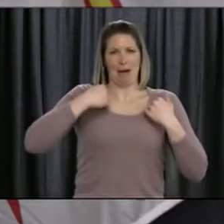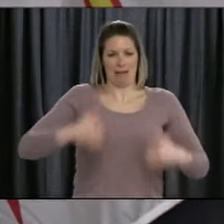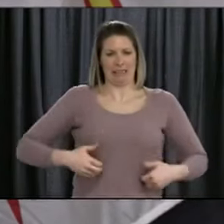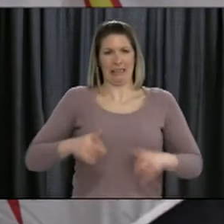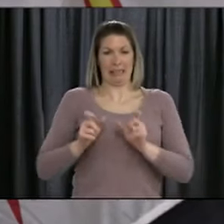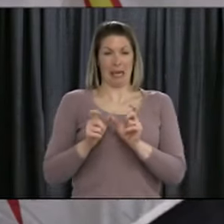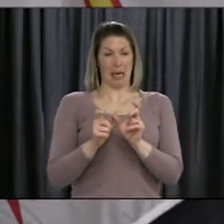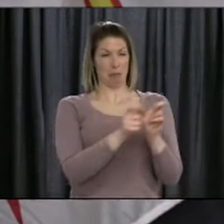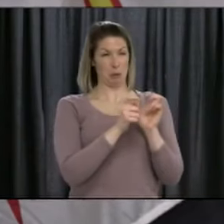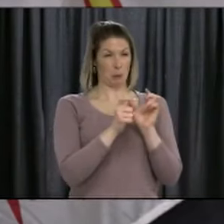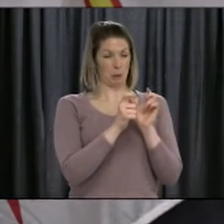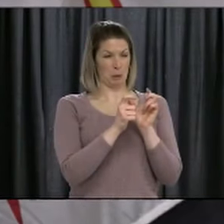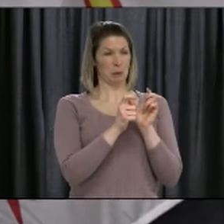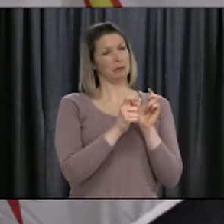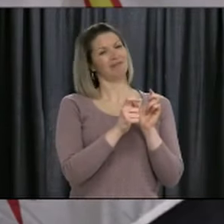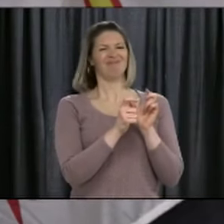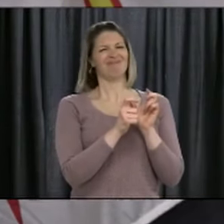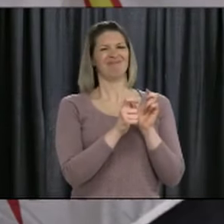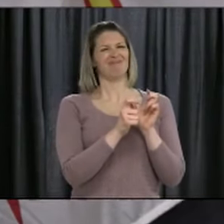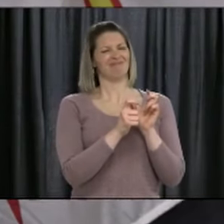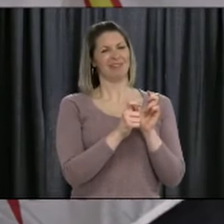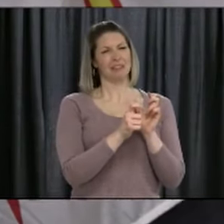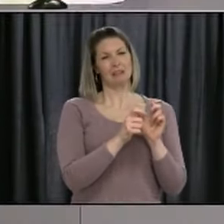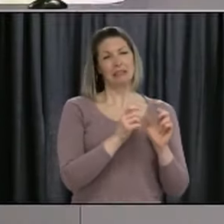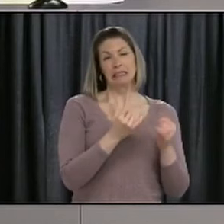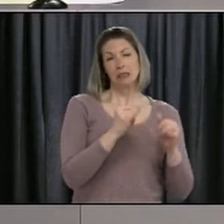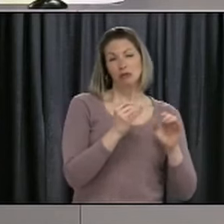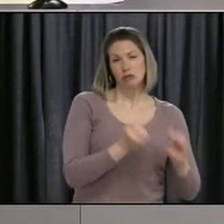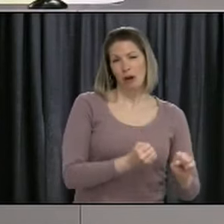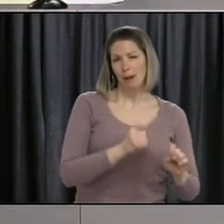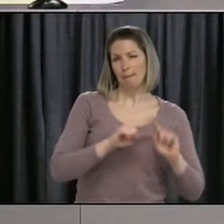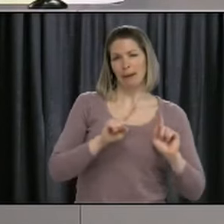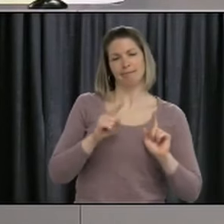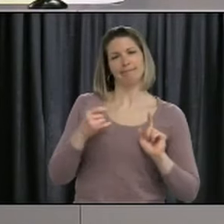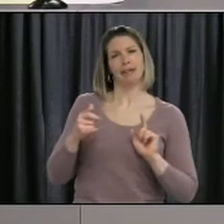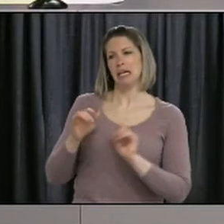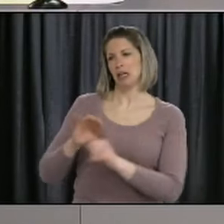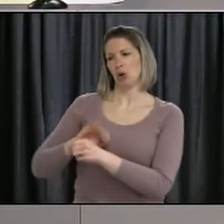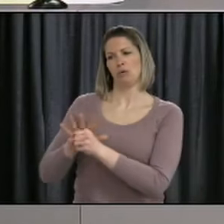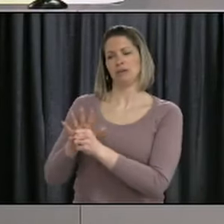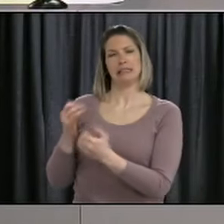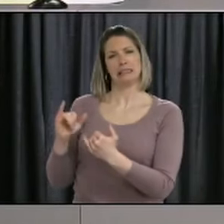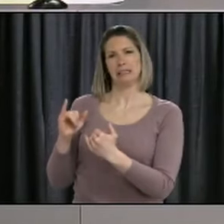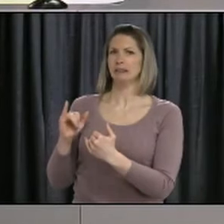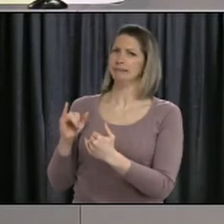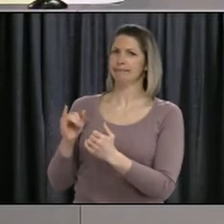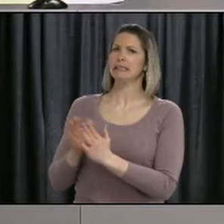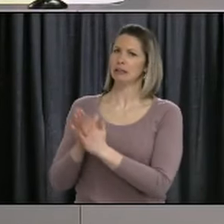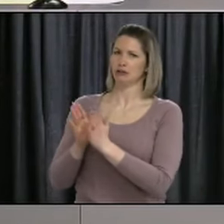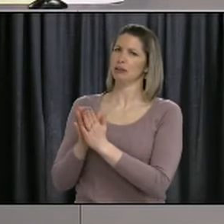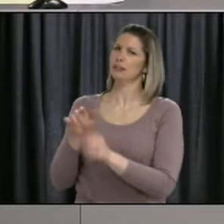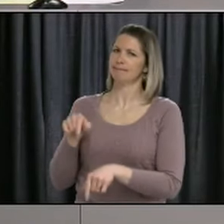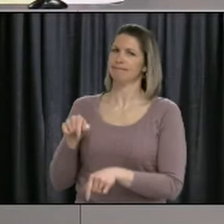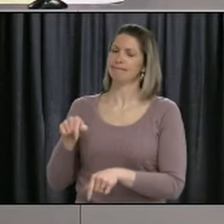to the total population here in Newfoundland and Labrador. Thank you. Ben Murphy, please go ahead.